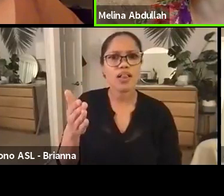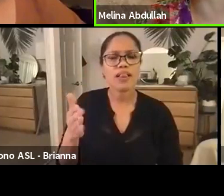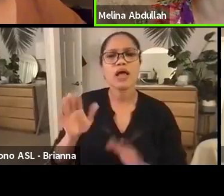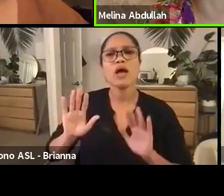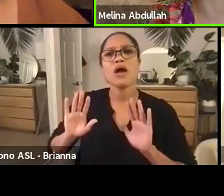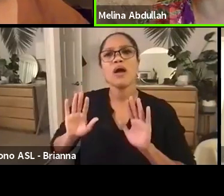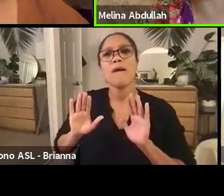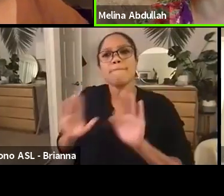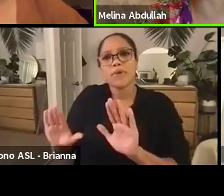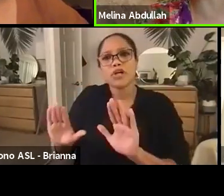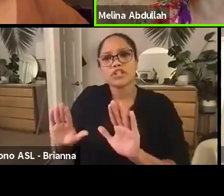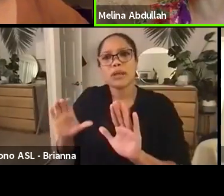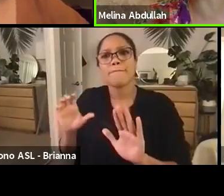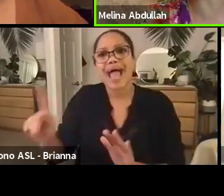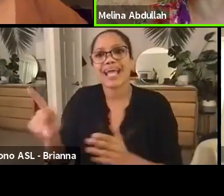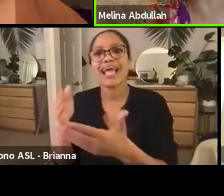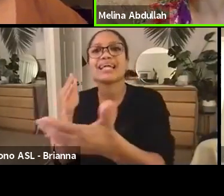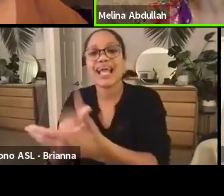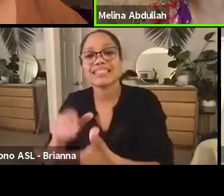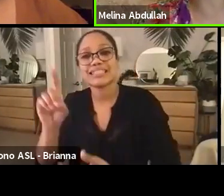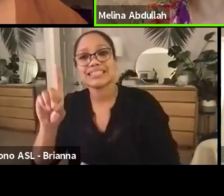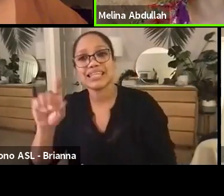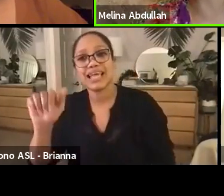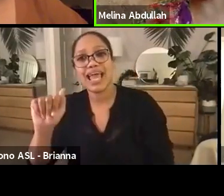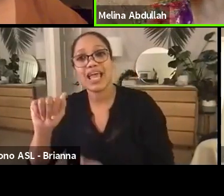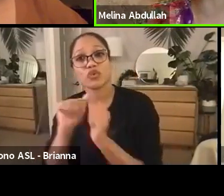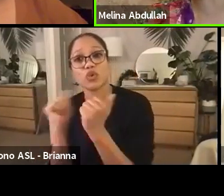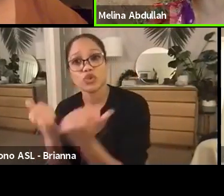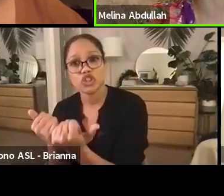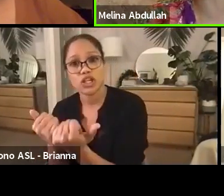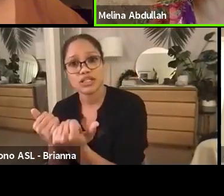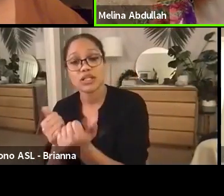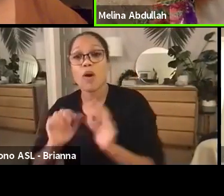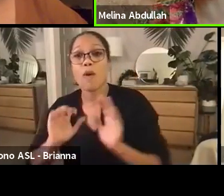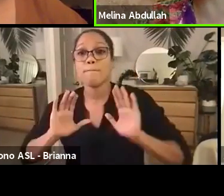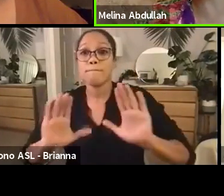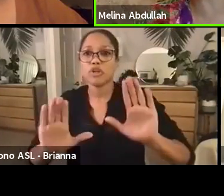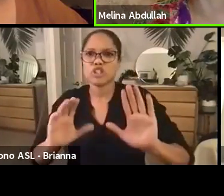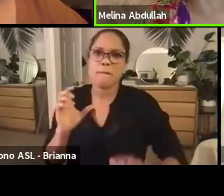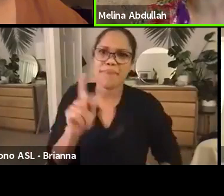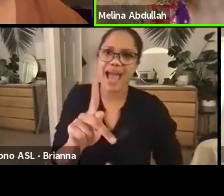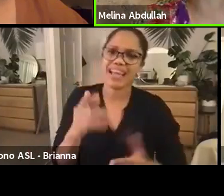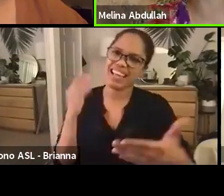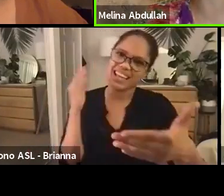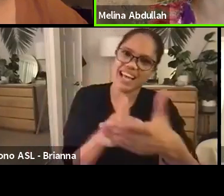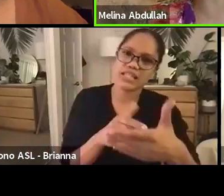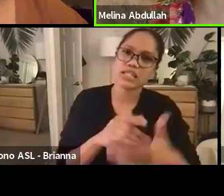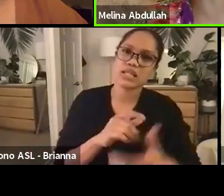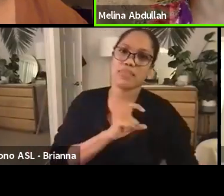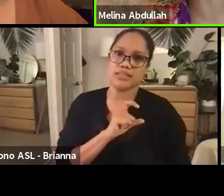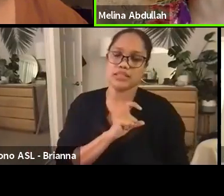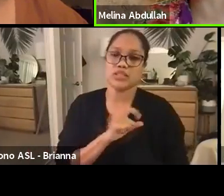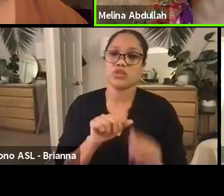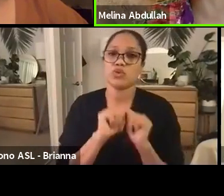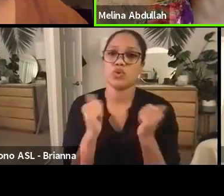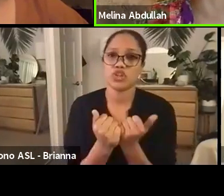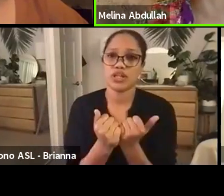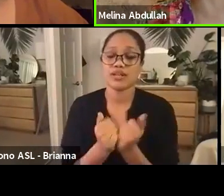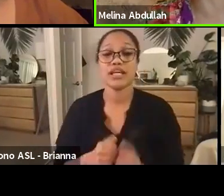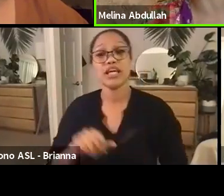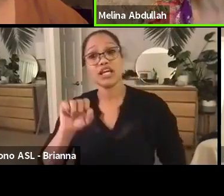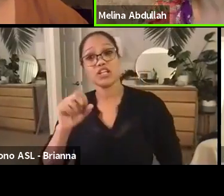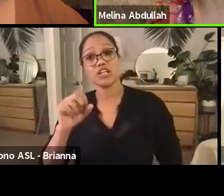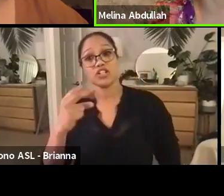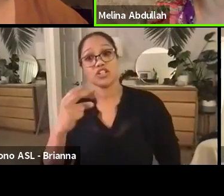against the district attorneys association. We're pushing back against the police association. We're pushing back against the sheriff's